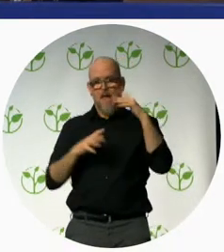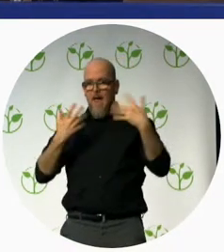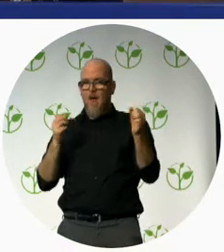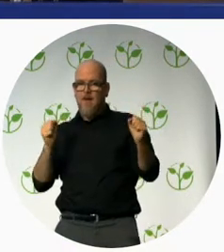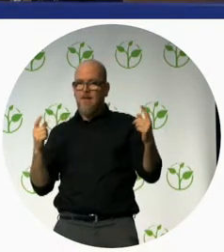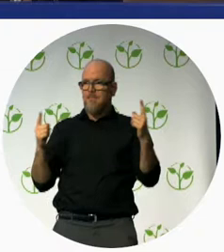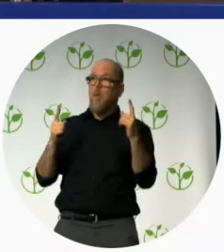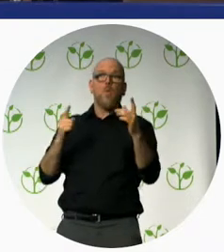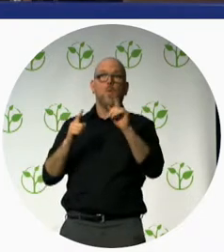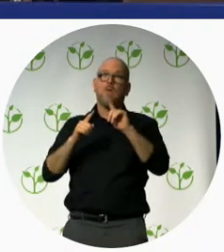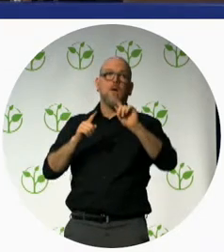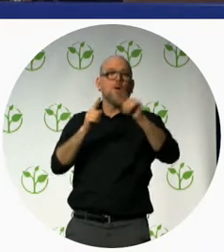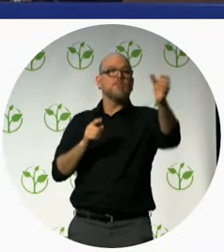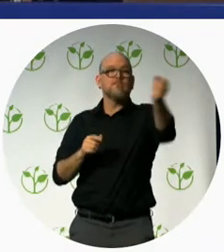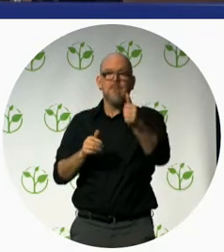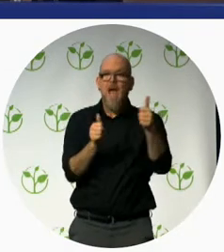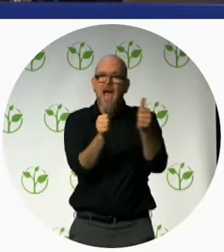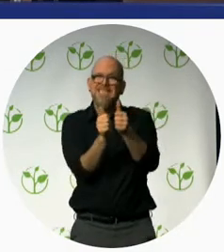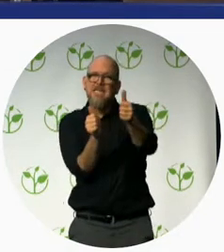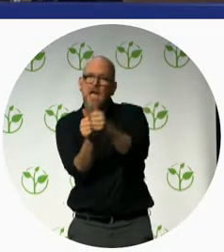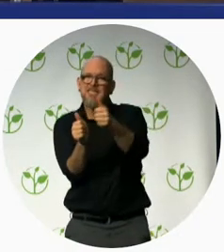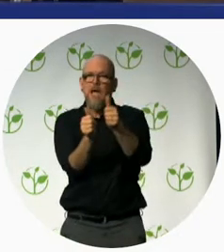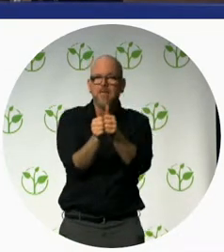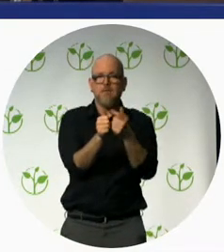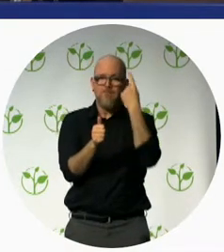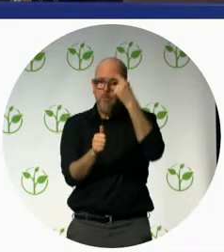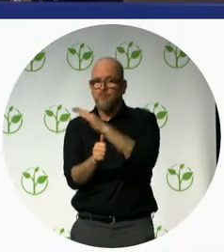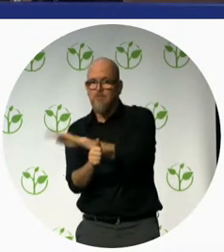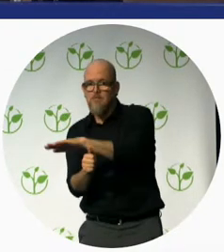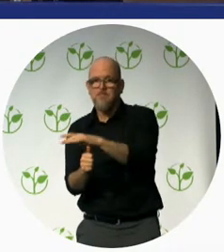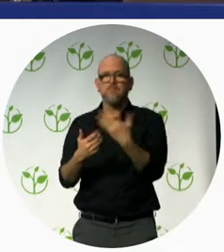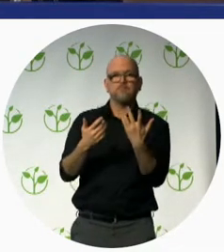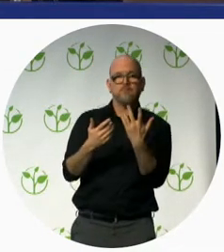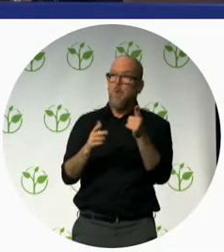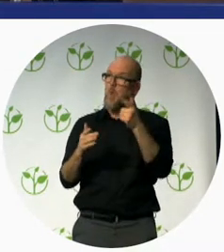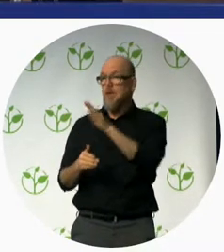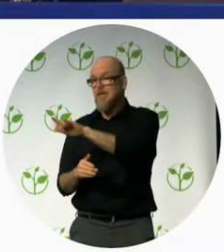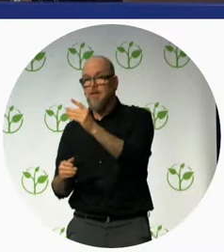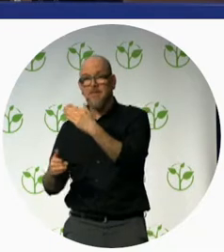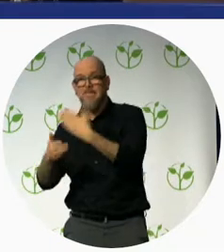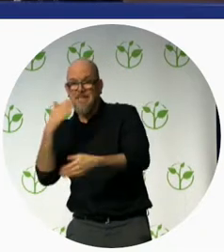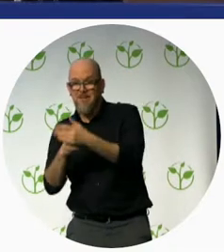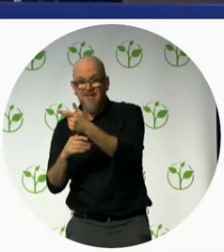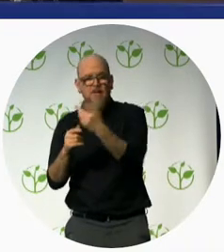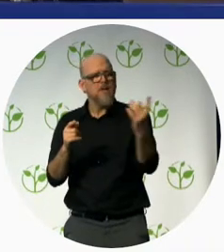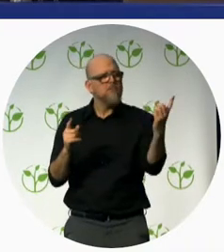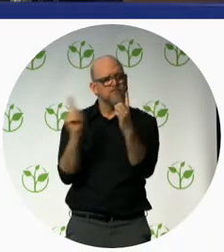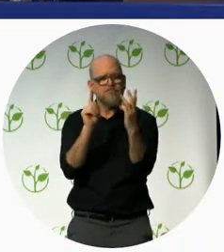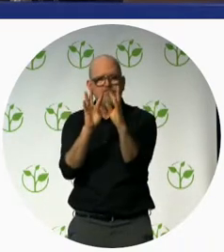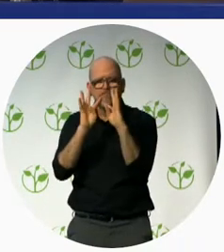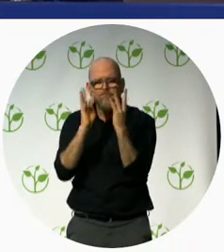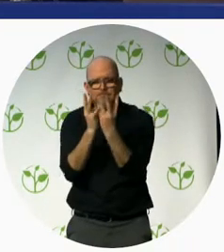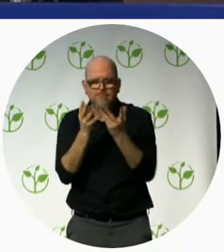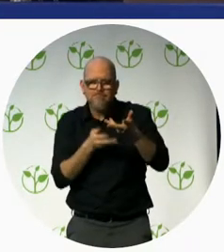provision for children and children with disabilities so this particular